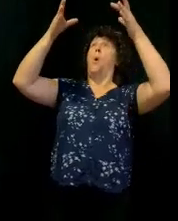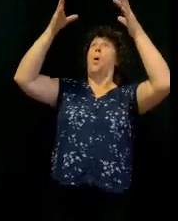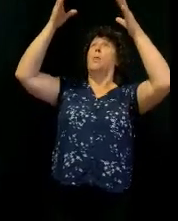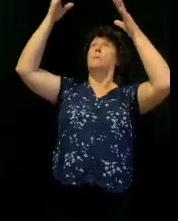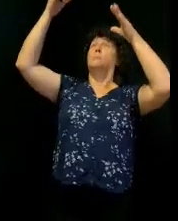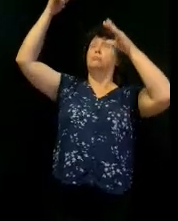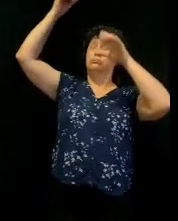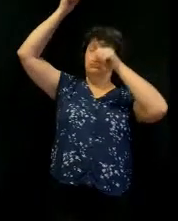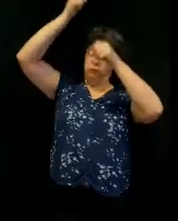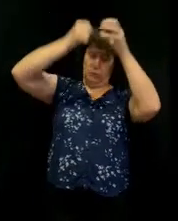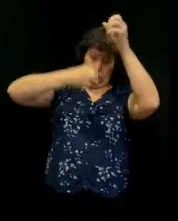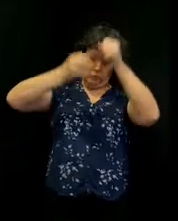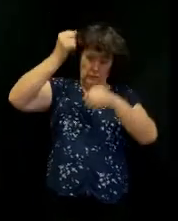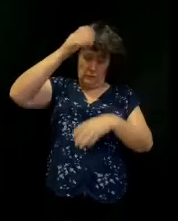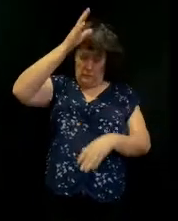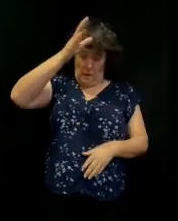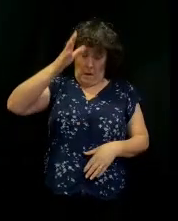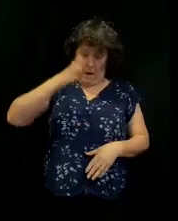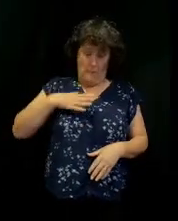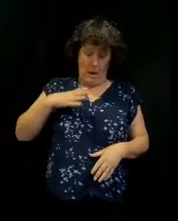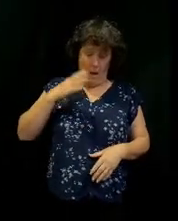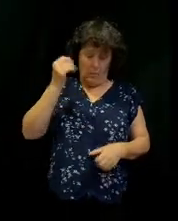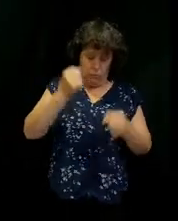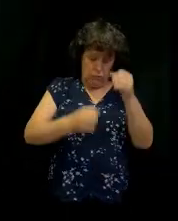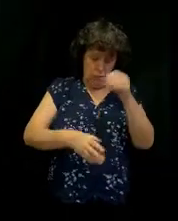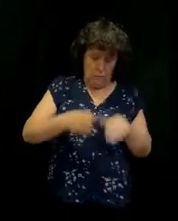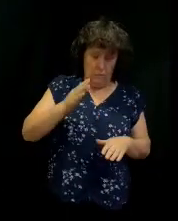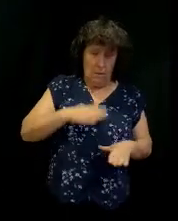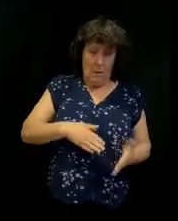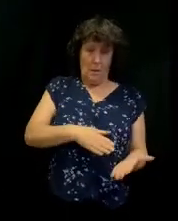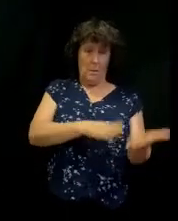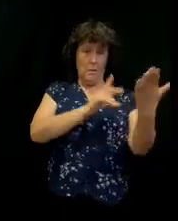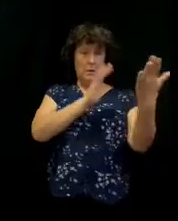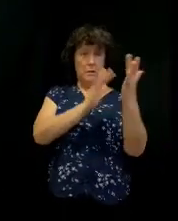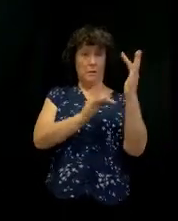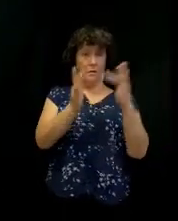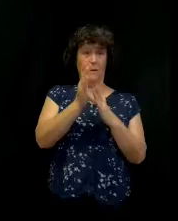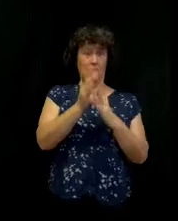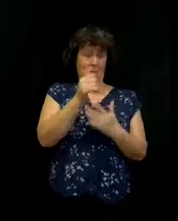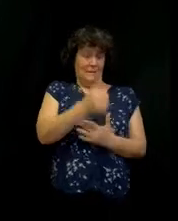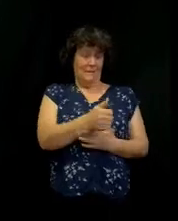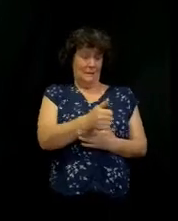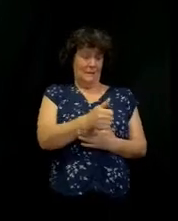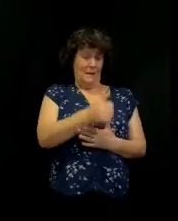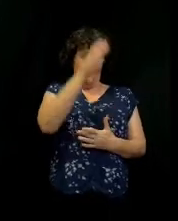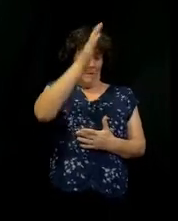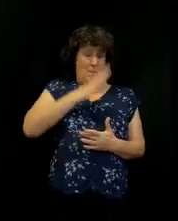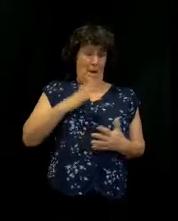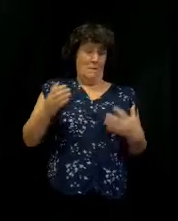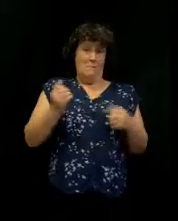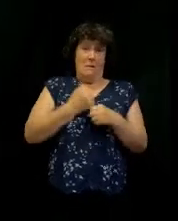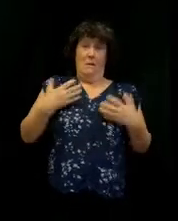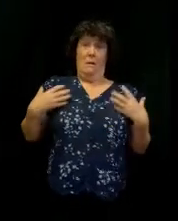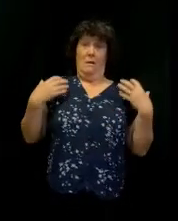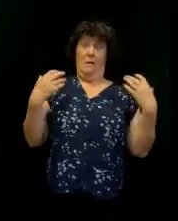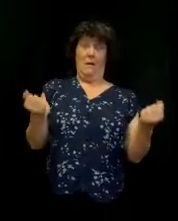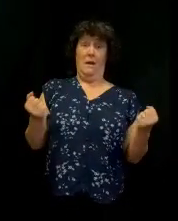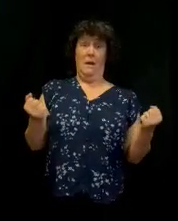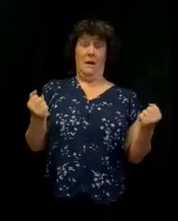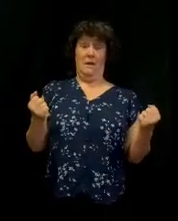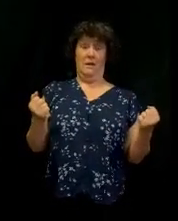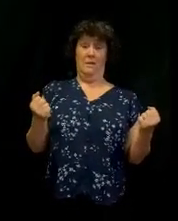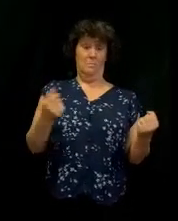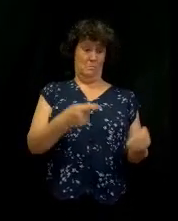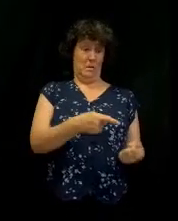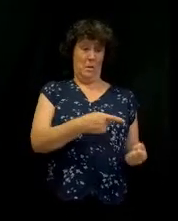Jesus, and he gets healed and walks out in the presence of everybody else where the power of Lord was present to heal them. But if there's